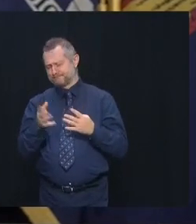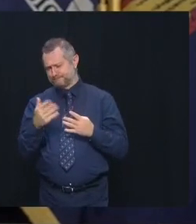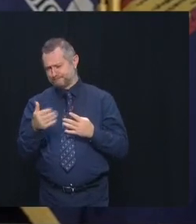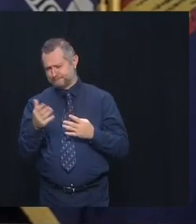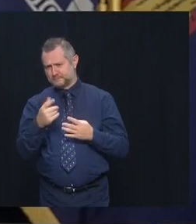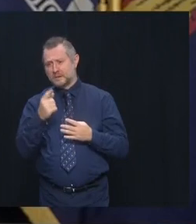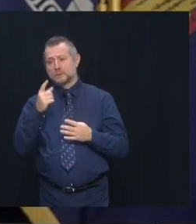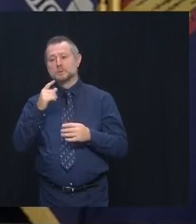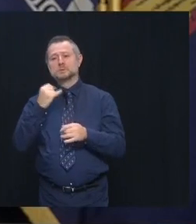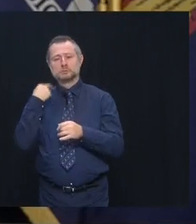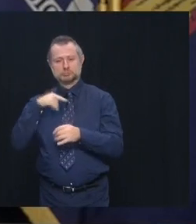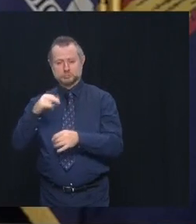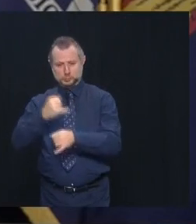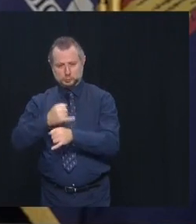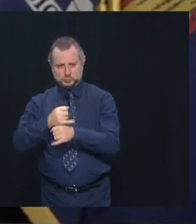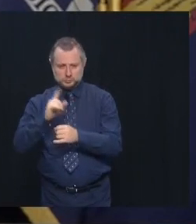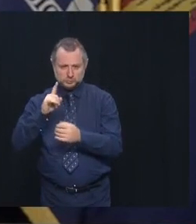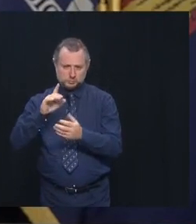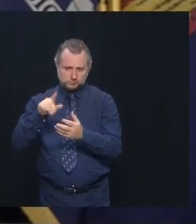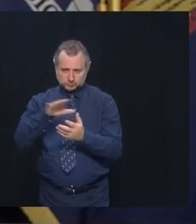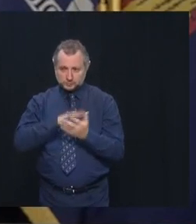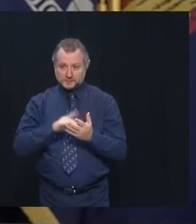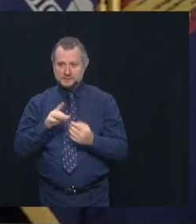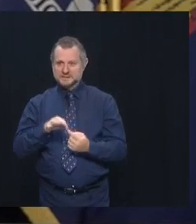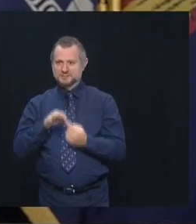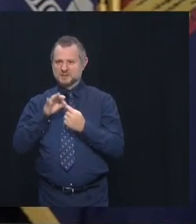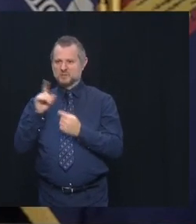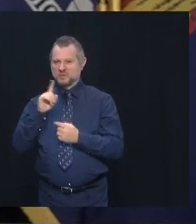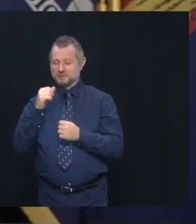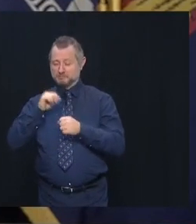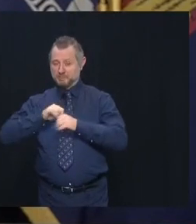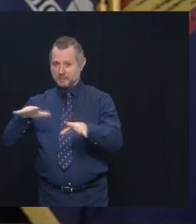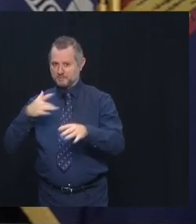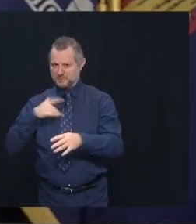institutions, especially in these communities,